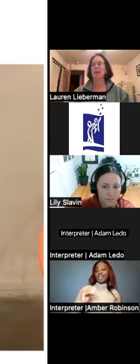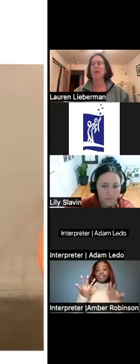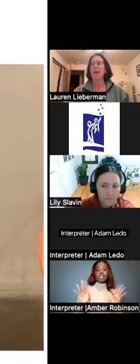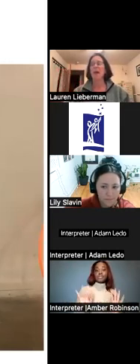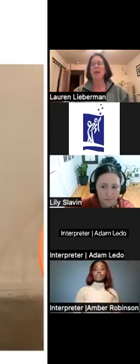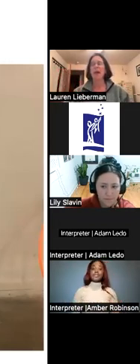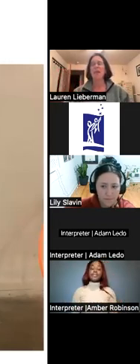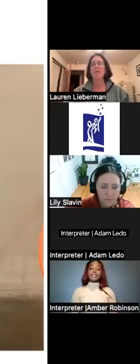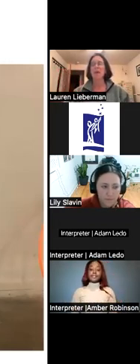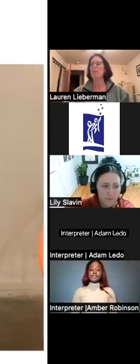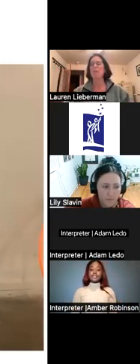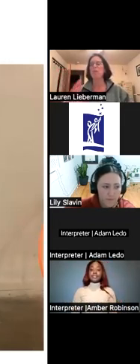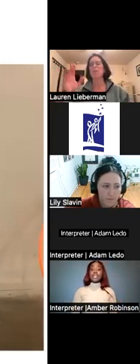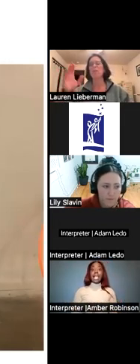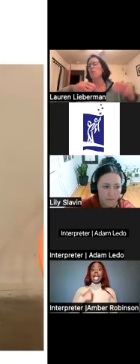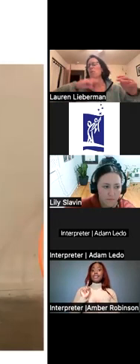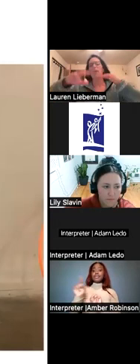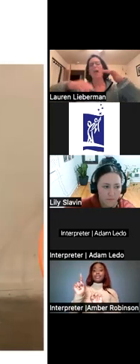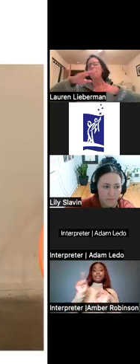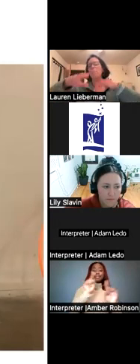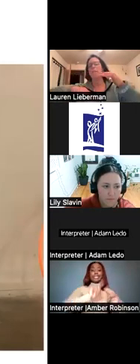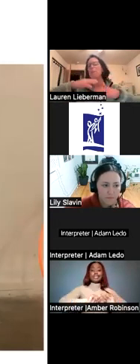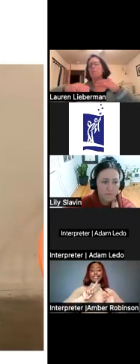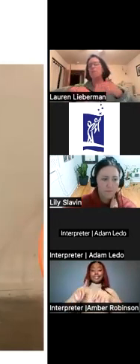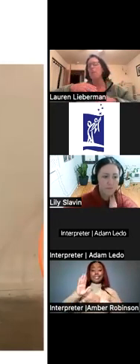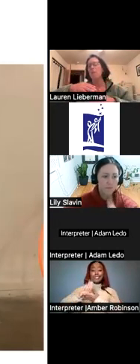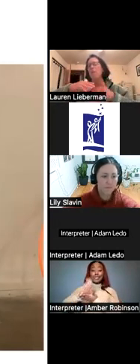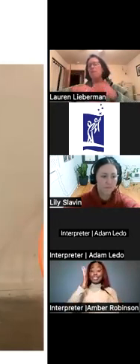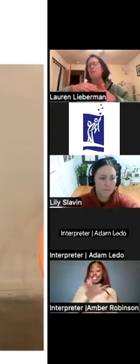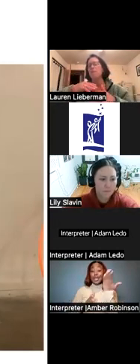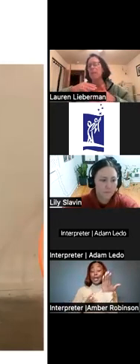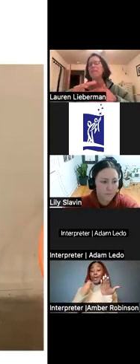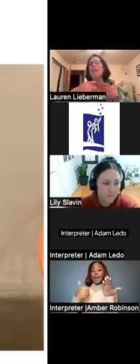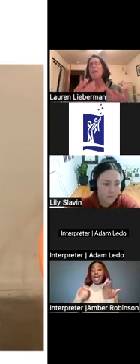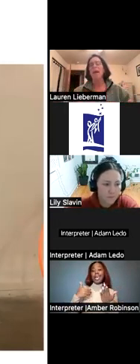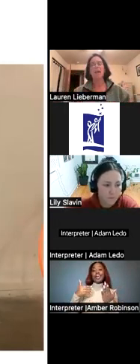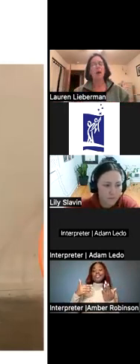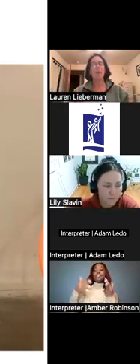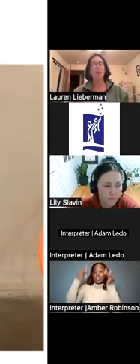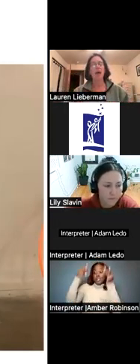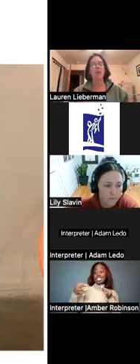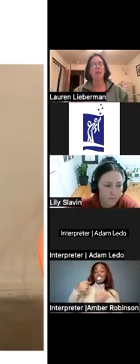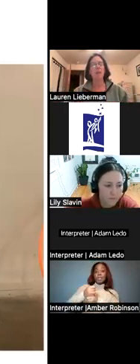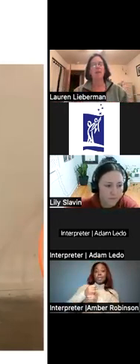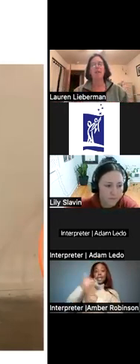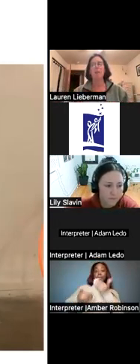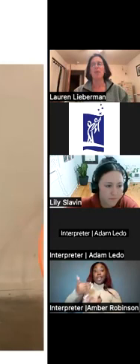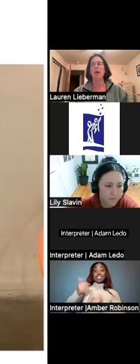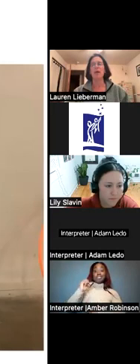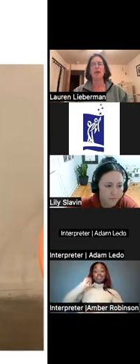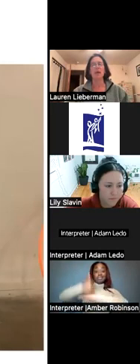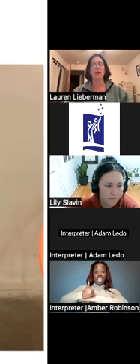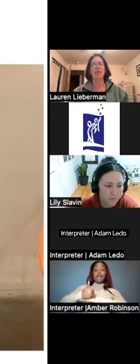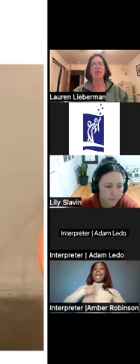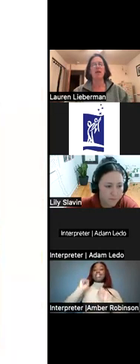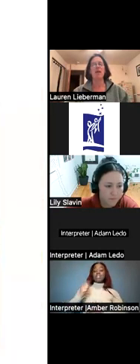Okay. And I've gone to school. Some of the schools don't have this placement decision-making process in place. I can help with that if anybody needs help with